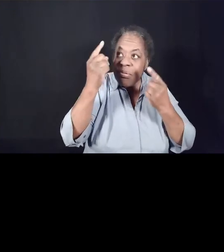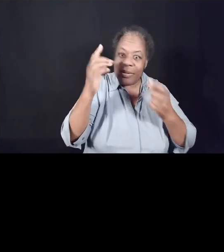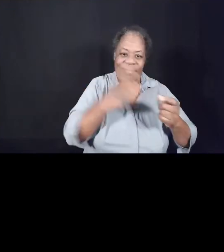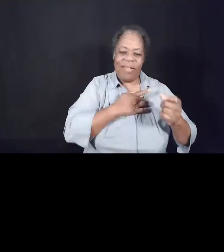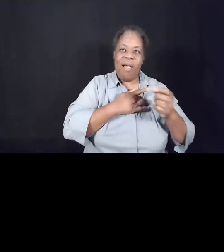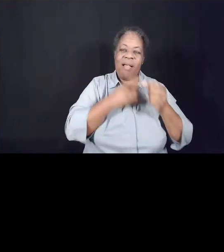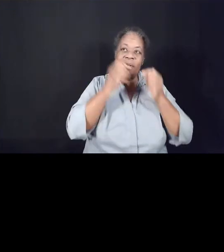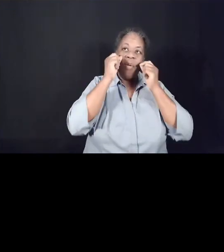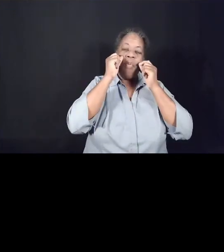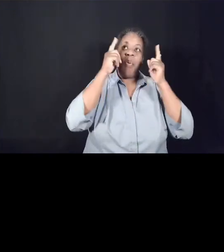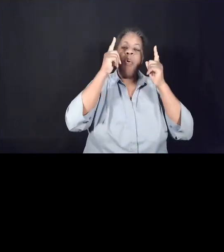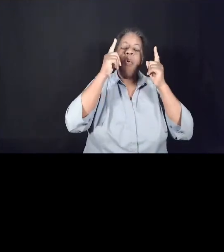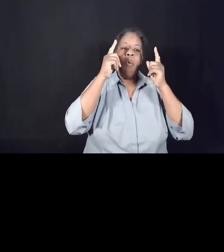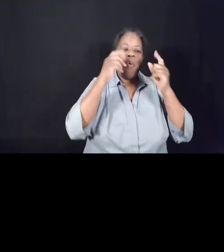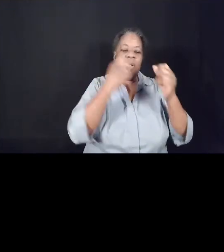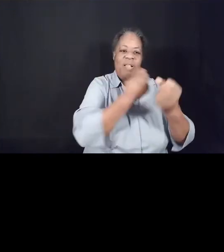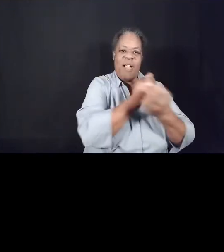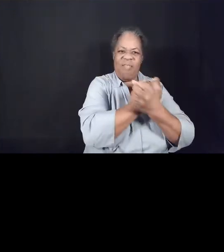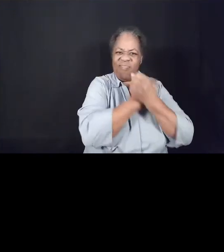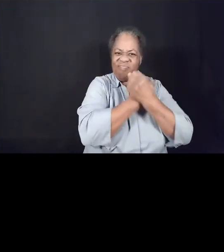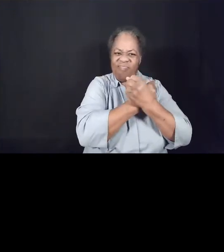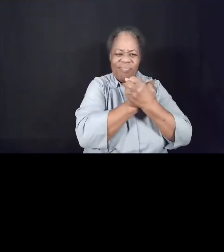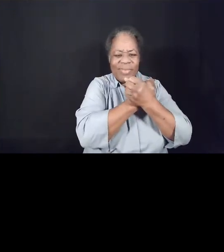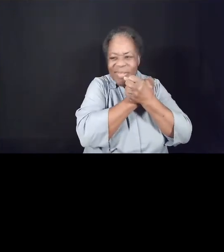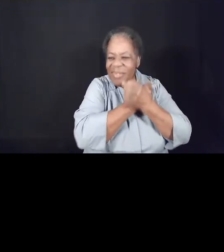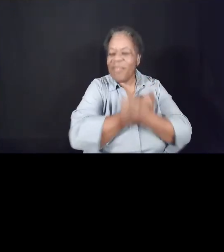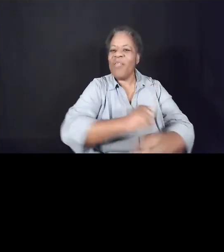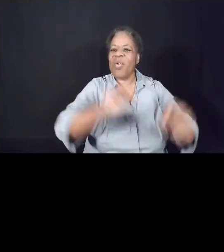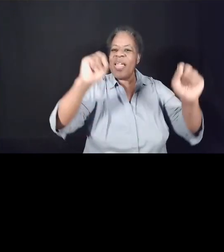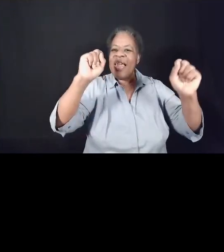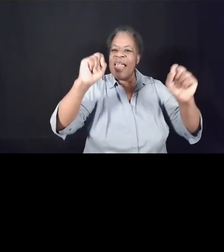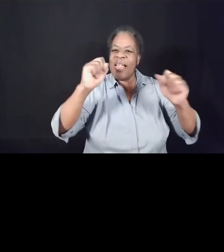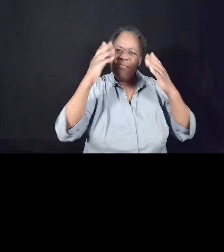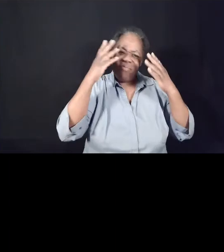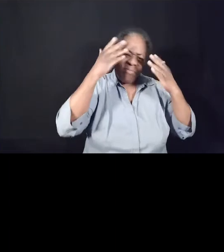and to release from the dungeon those who sit in darkness.